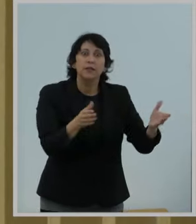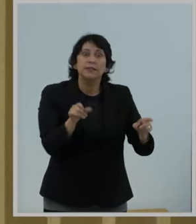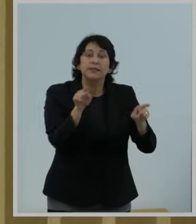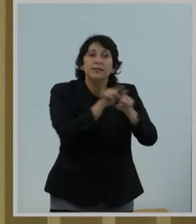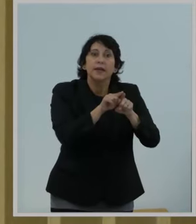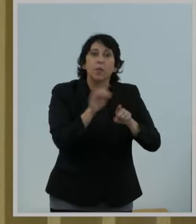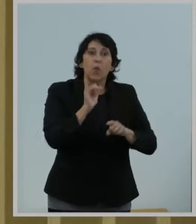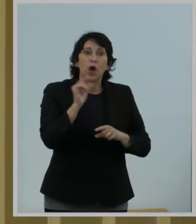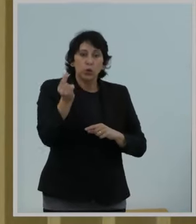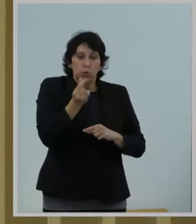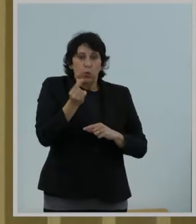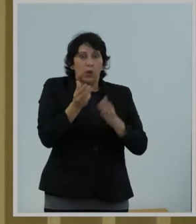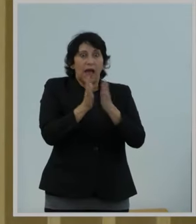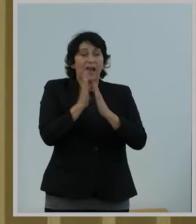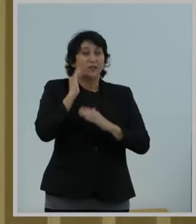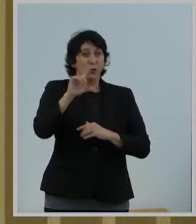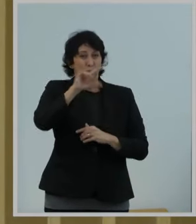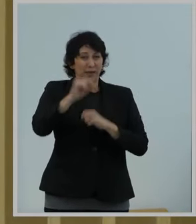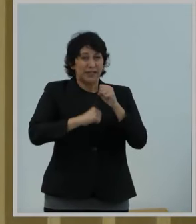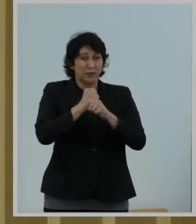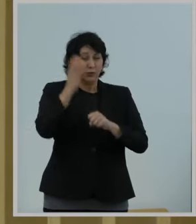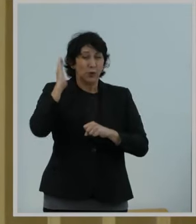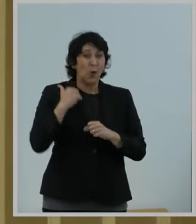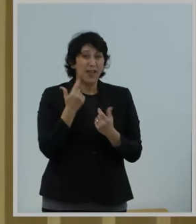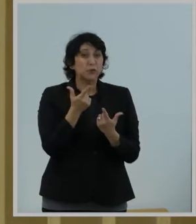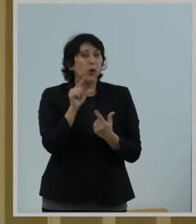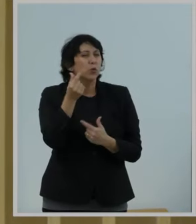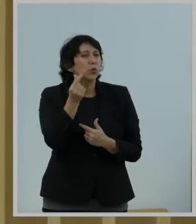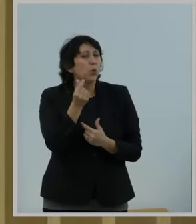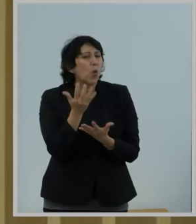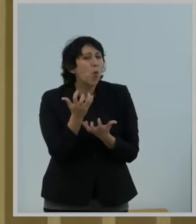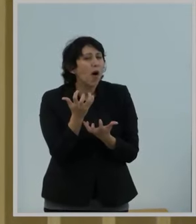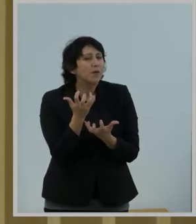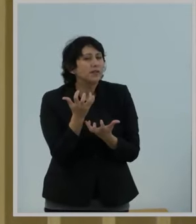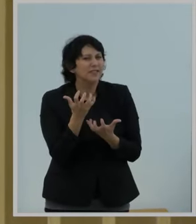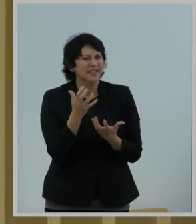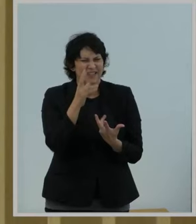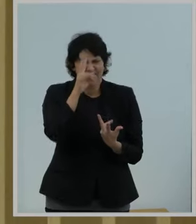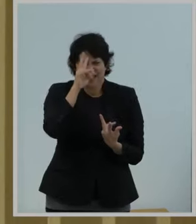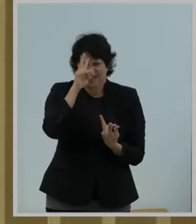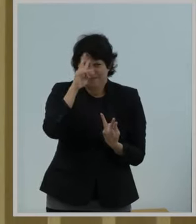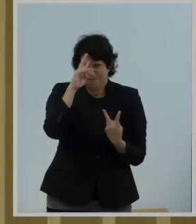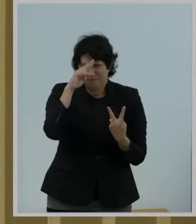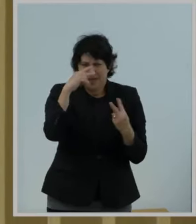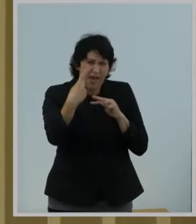asked for all those years ago. Talk about backwards looking.